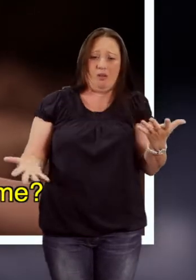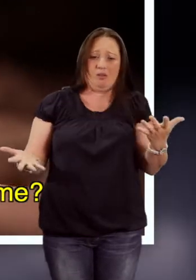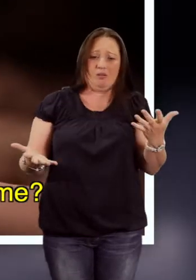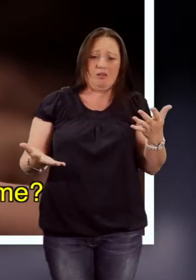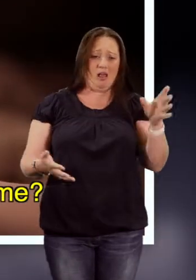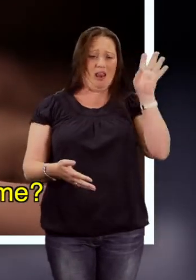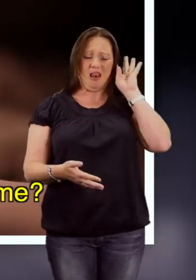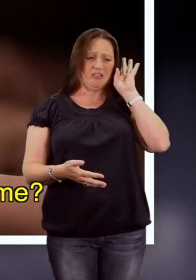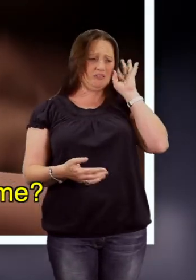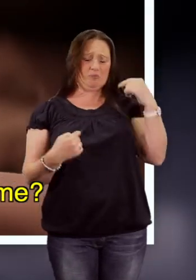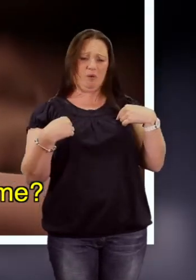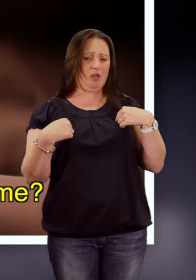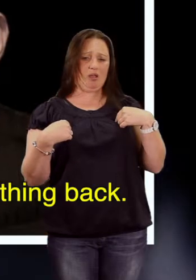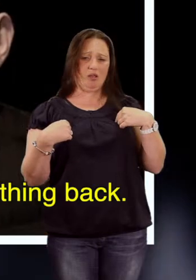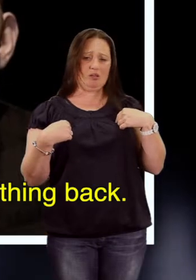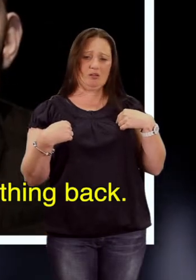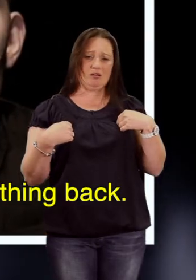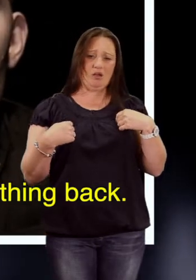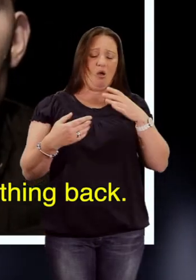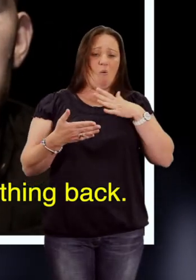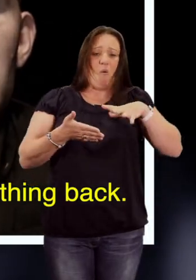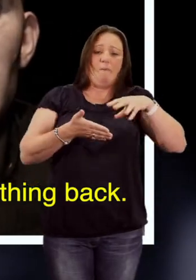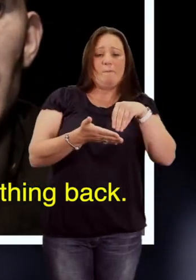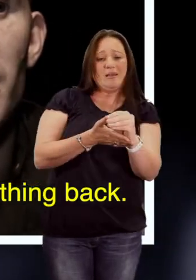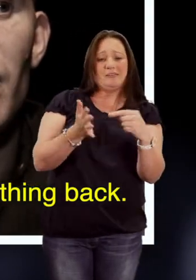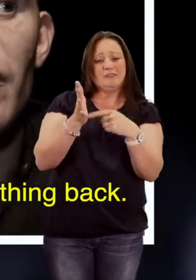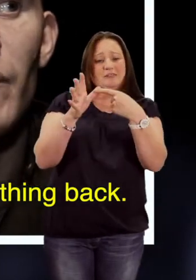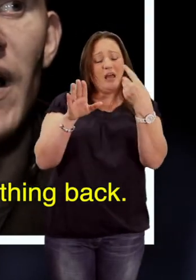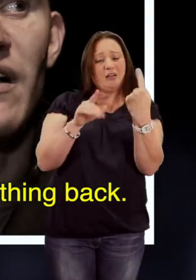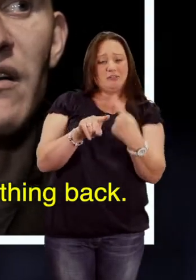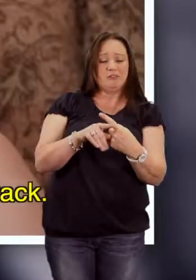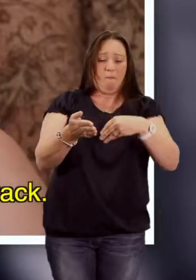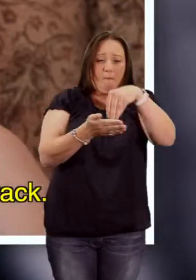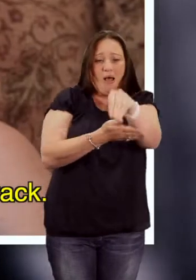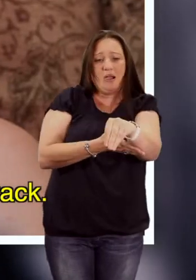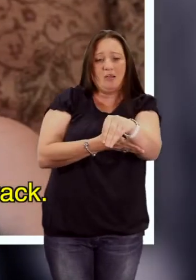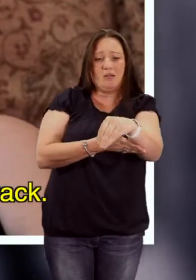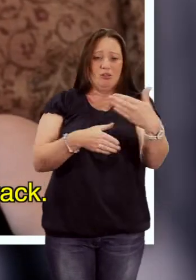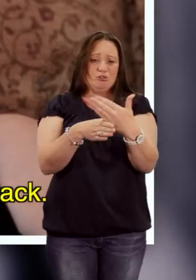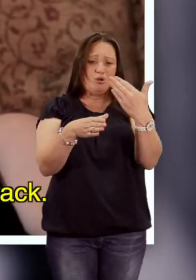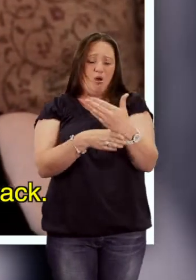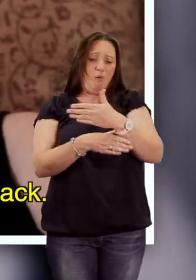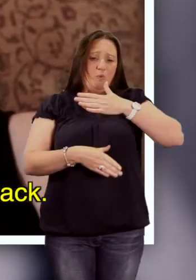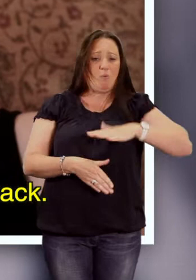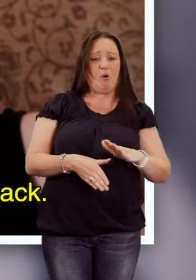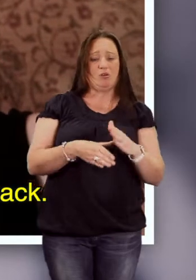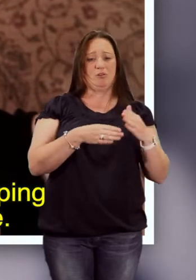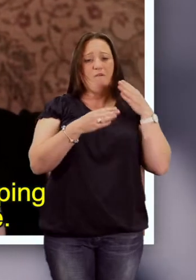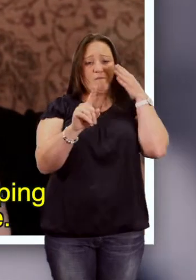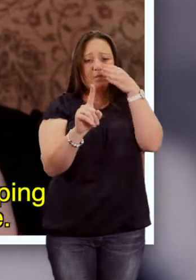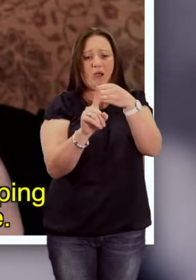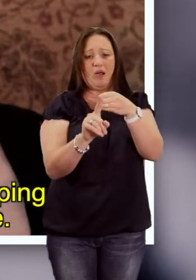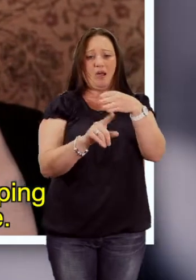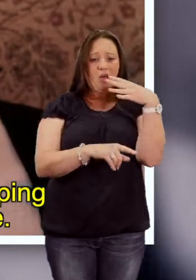Why is no one listening to me? I want to pay taxes and give something back. Get a career. Get back on track.